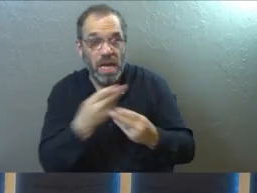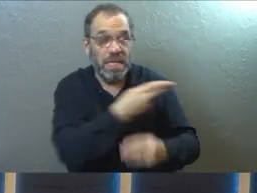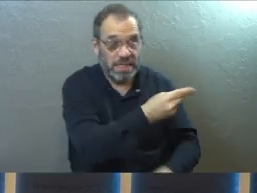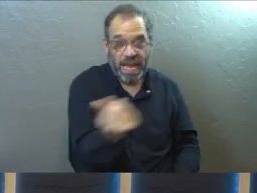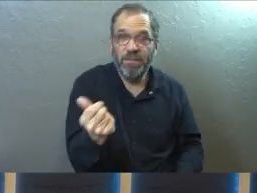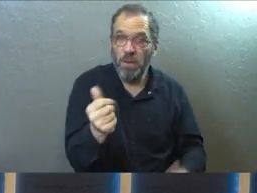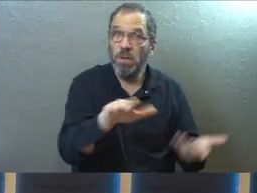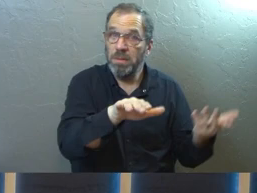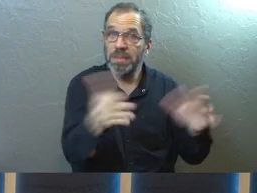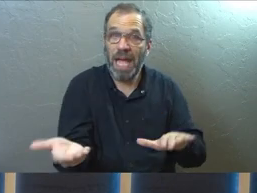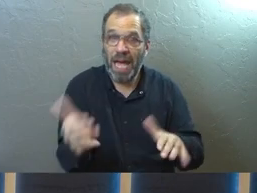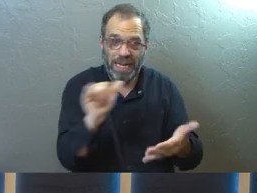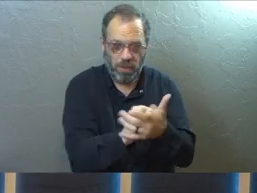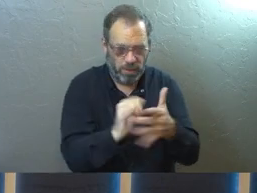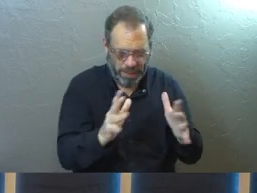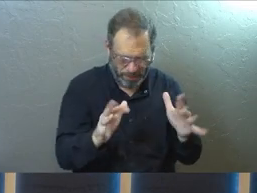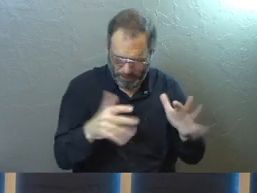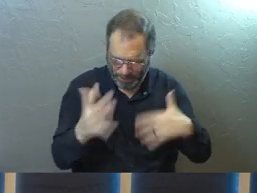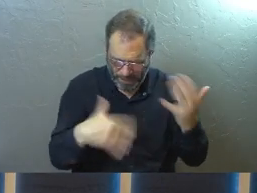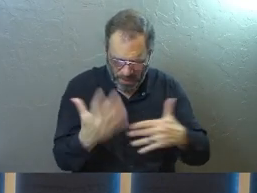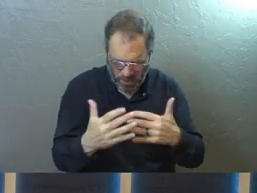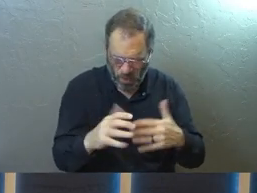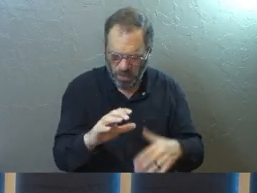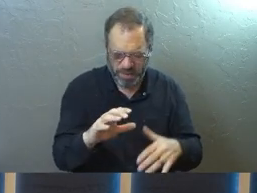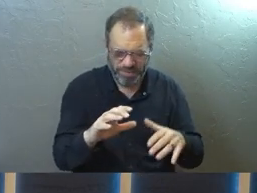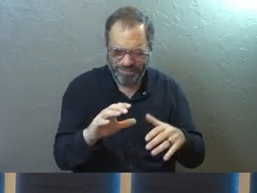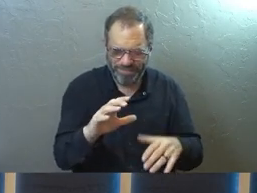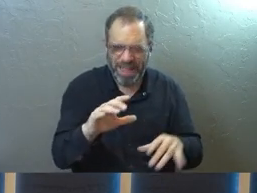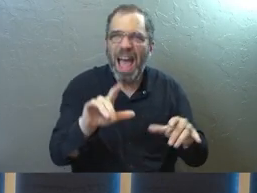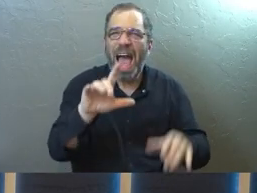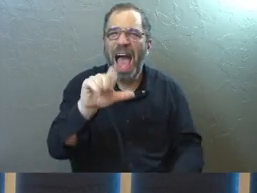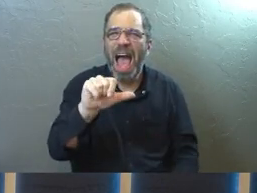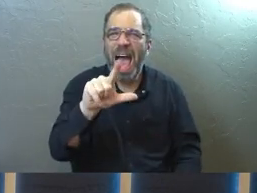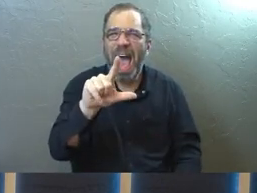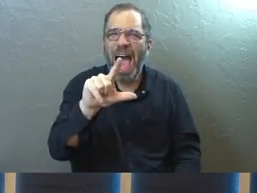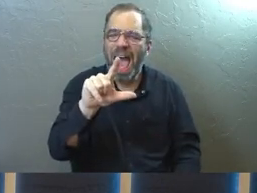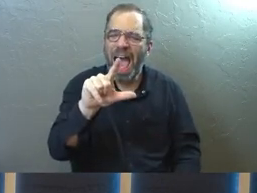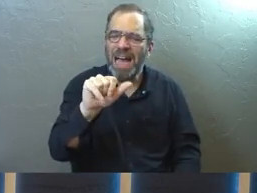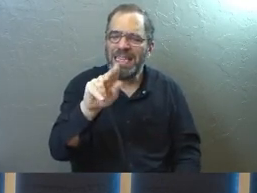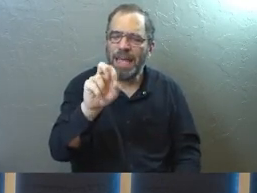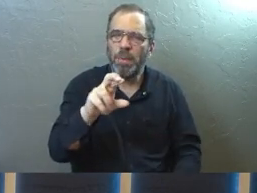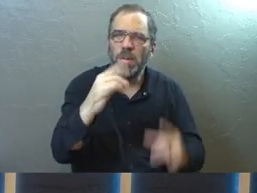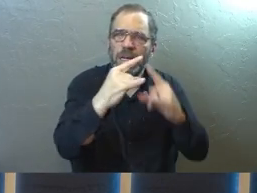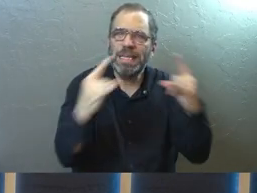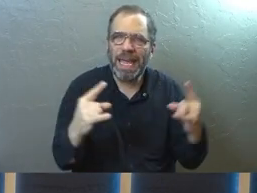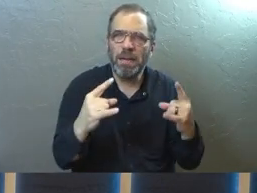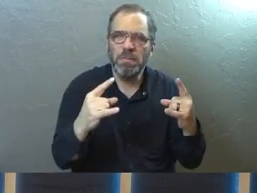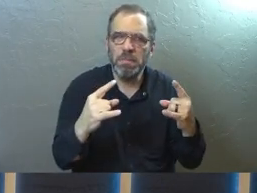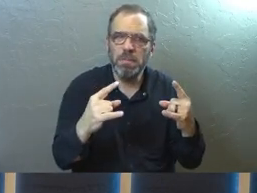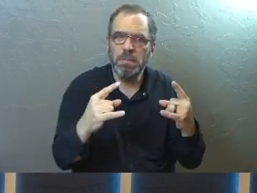Several of them lost their lives in those labor camps and those prisons as a result of what they had done.